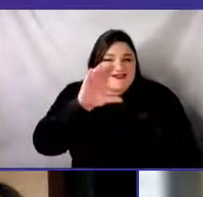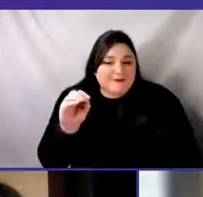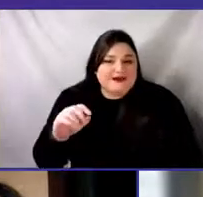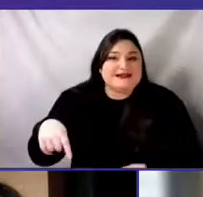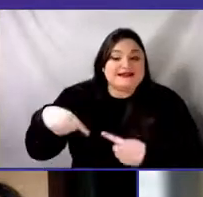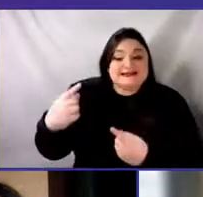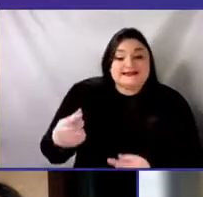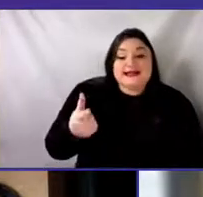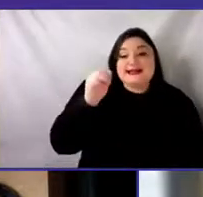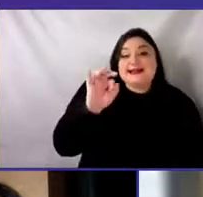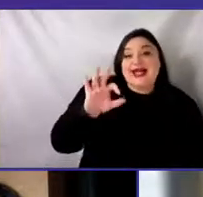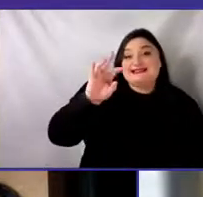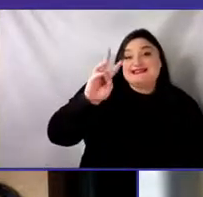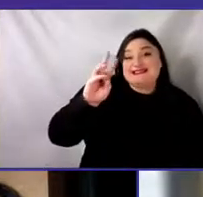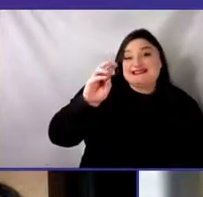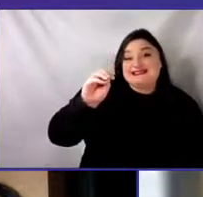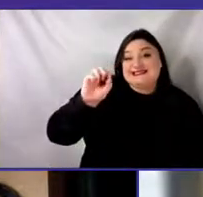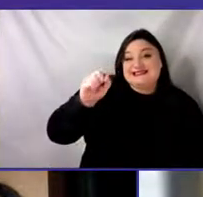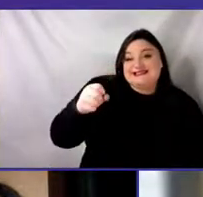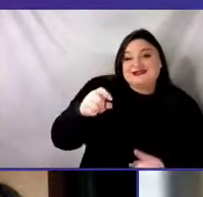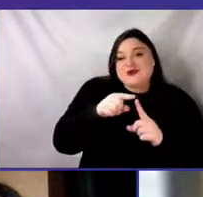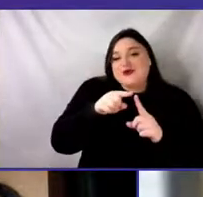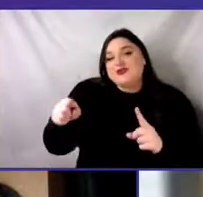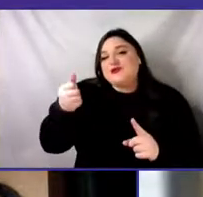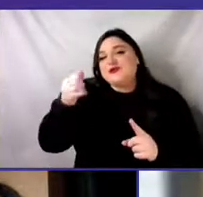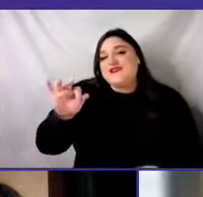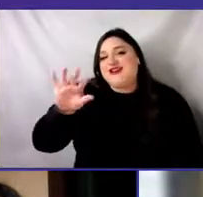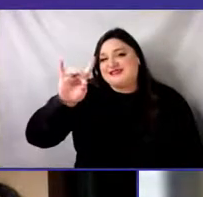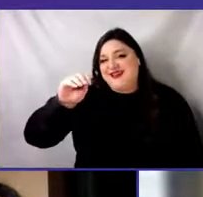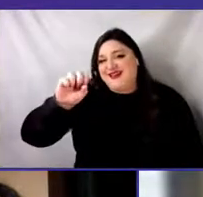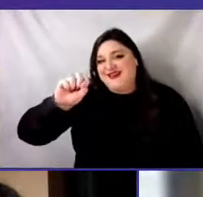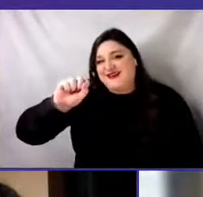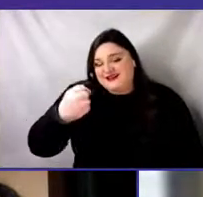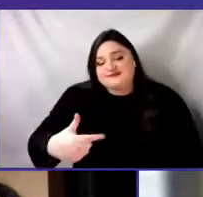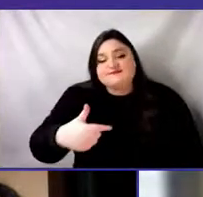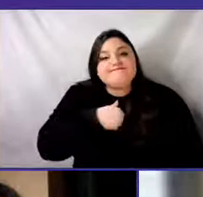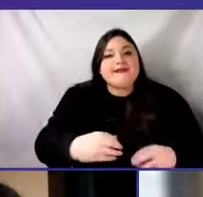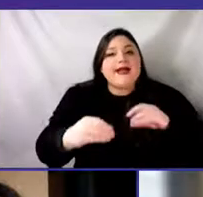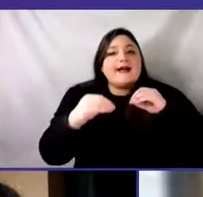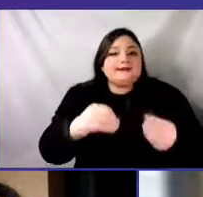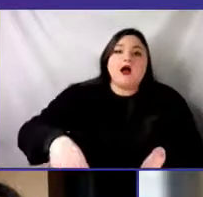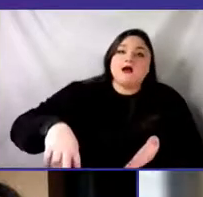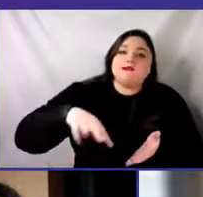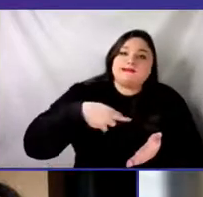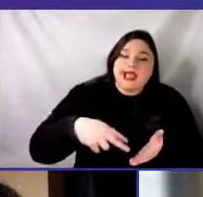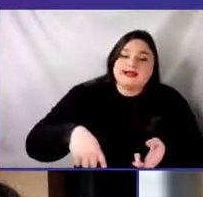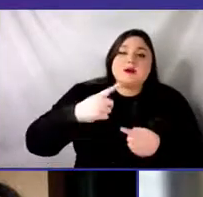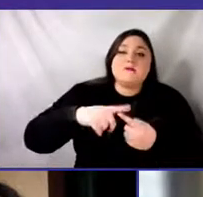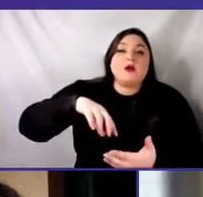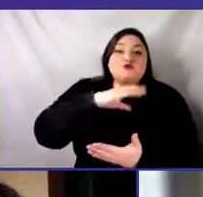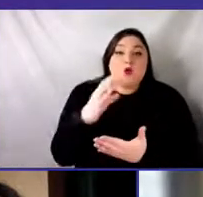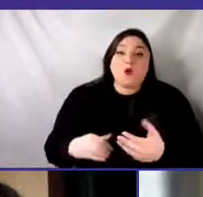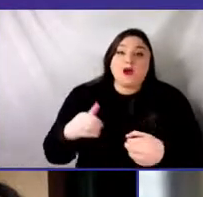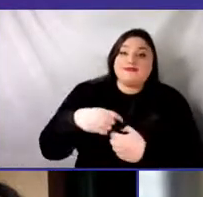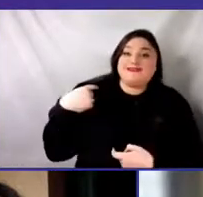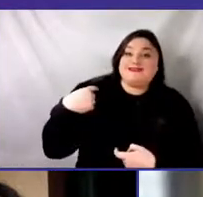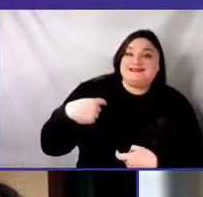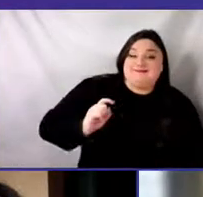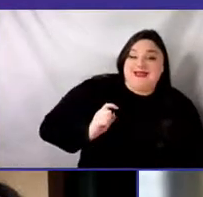1980s. I taught dance and choreographed in Spain for 15 years.